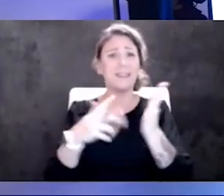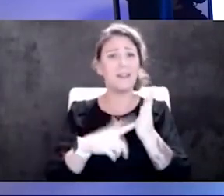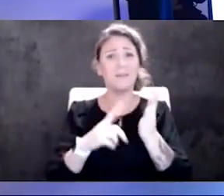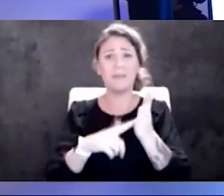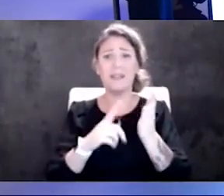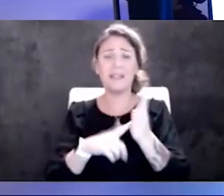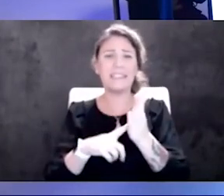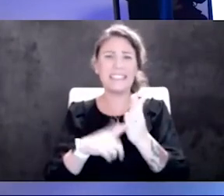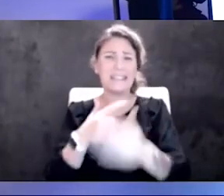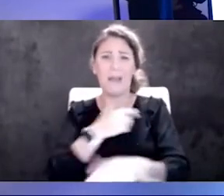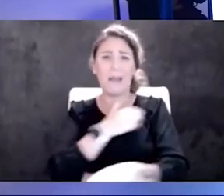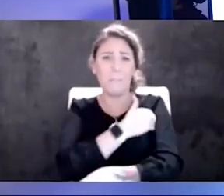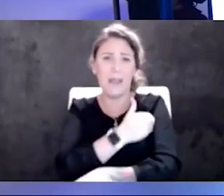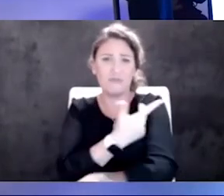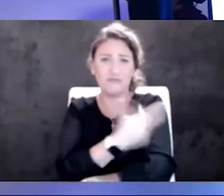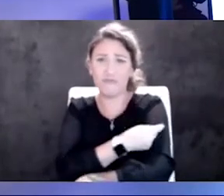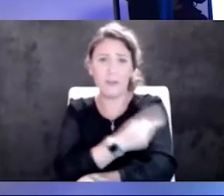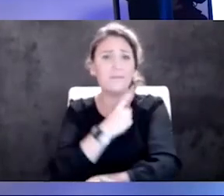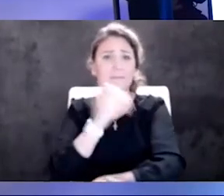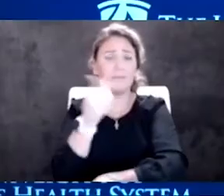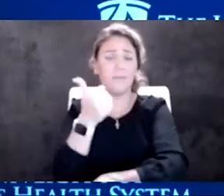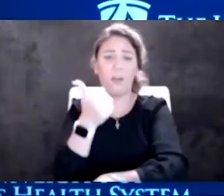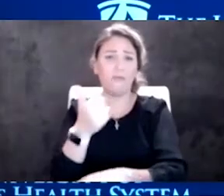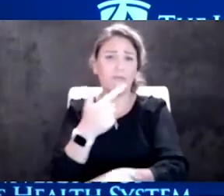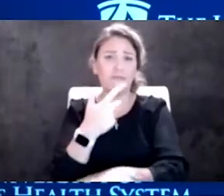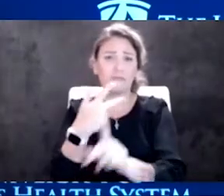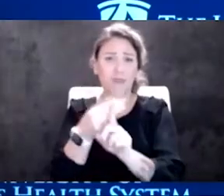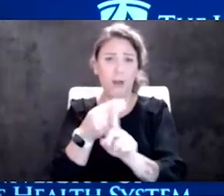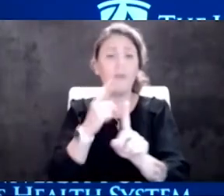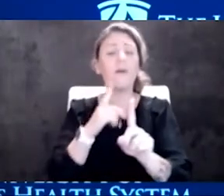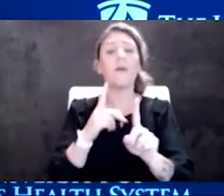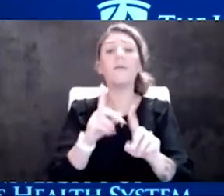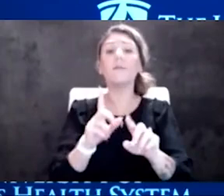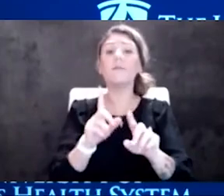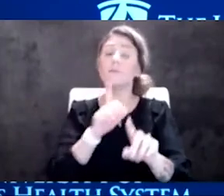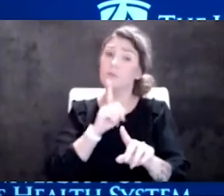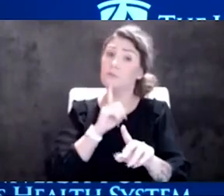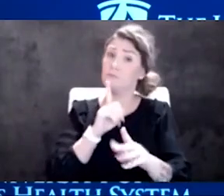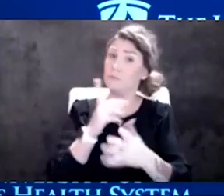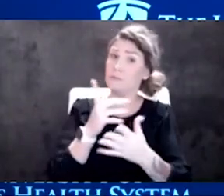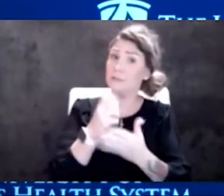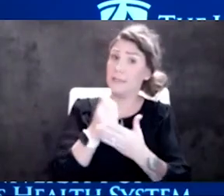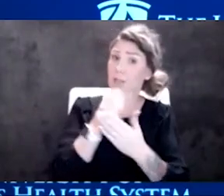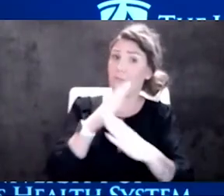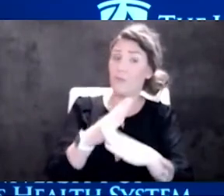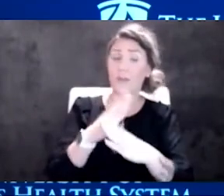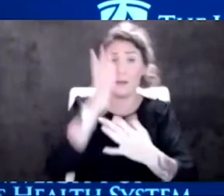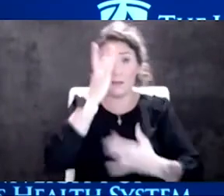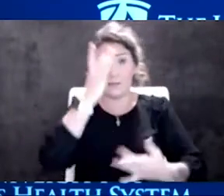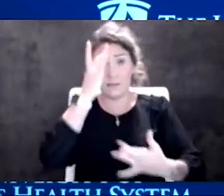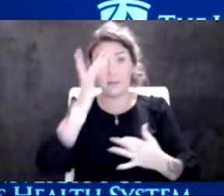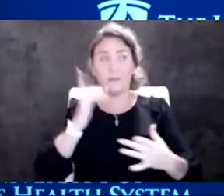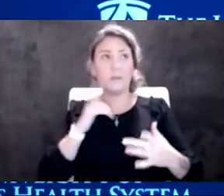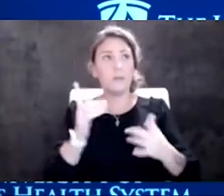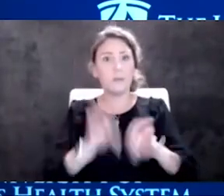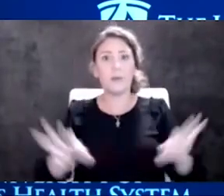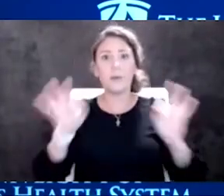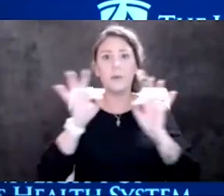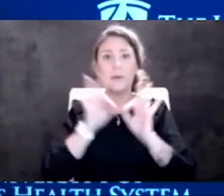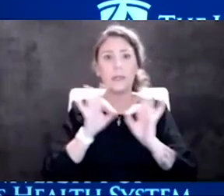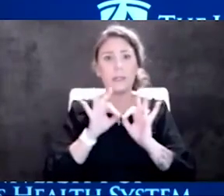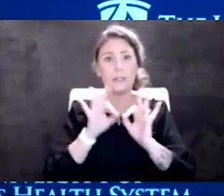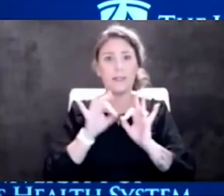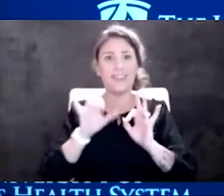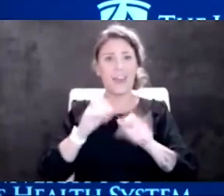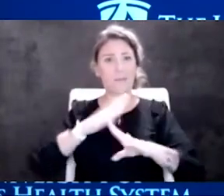It's like getting another shot and may really help prevent disease. That was a big deal on the degree of prevention that it had. So that's really